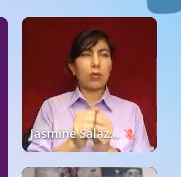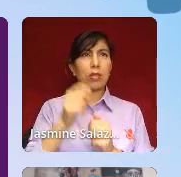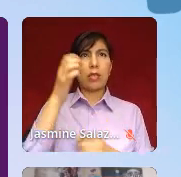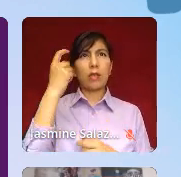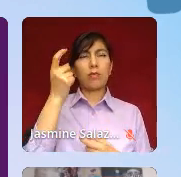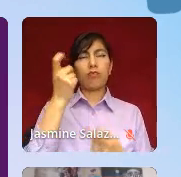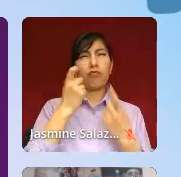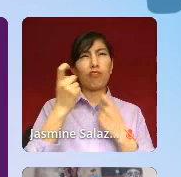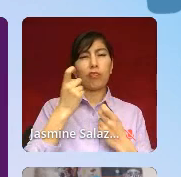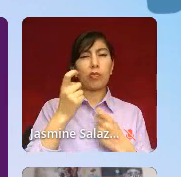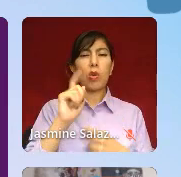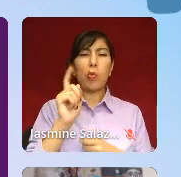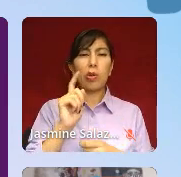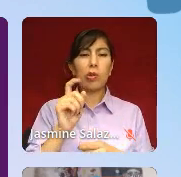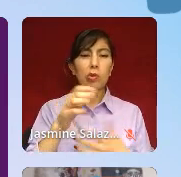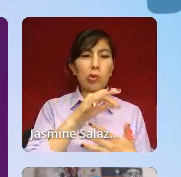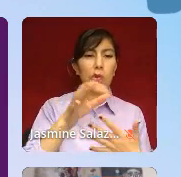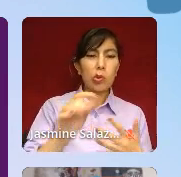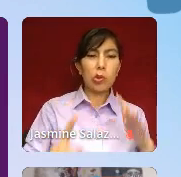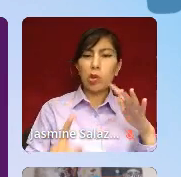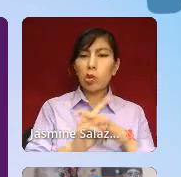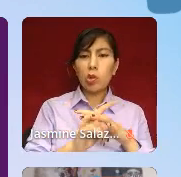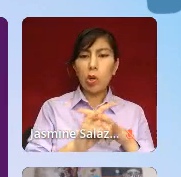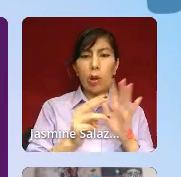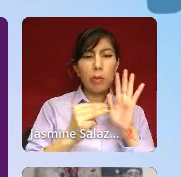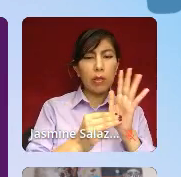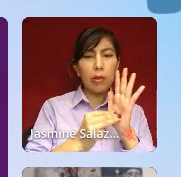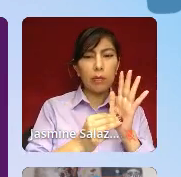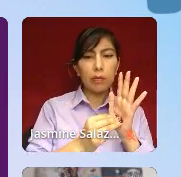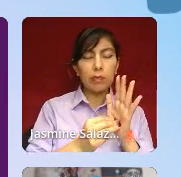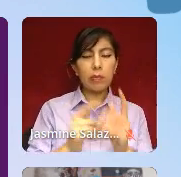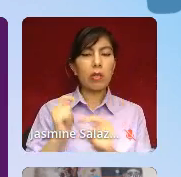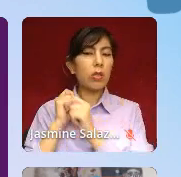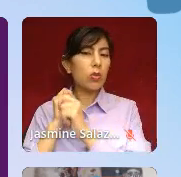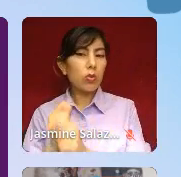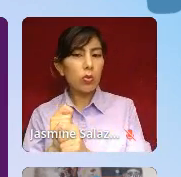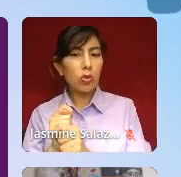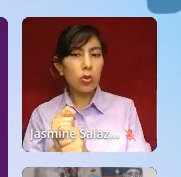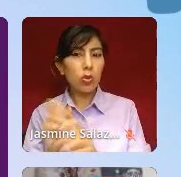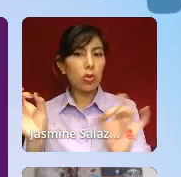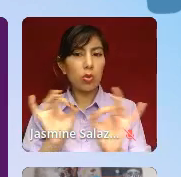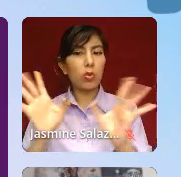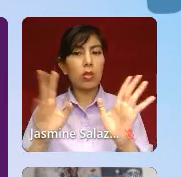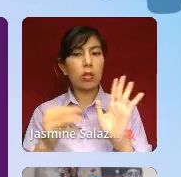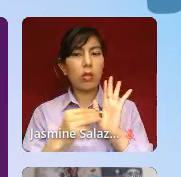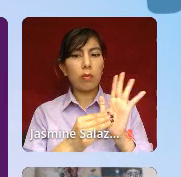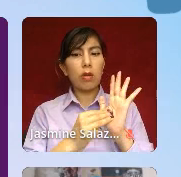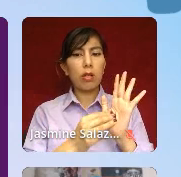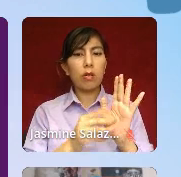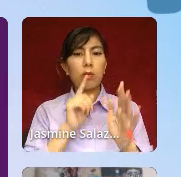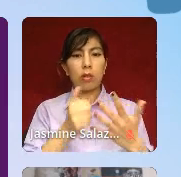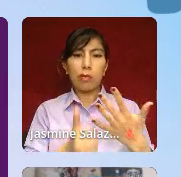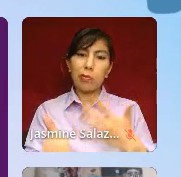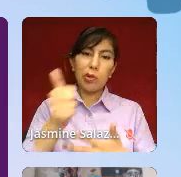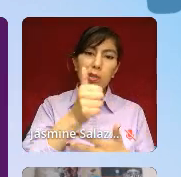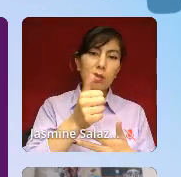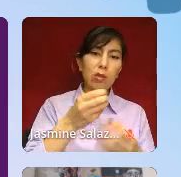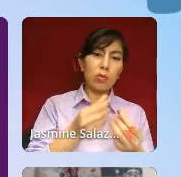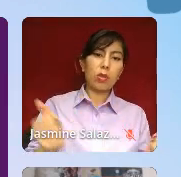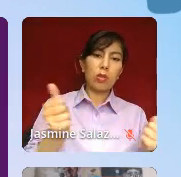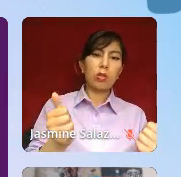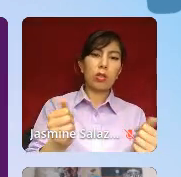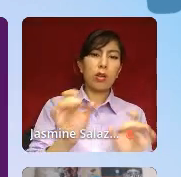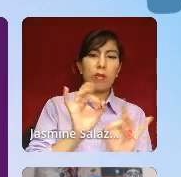choices show up in these models? Our traditional crisis model really prioritizes the resolution of a crisis